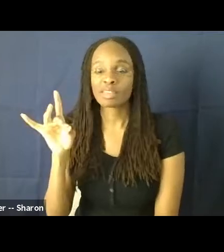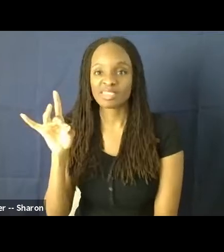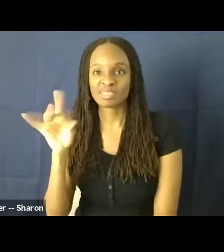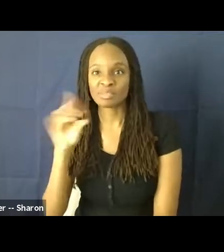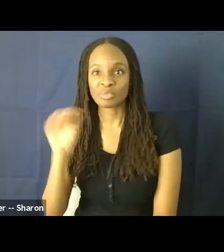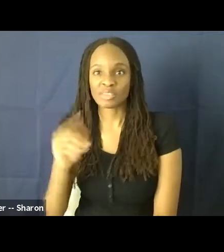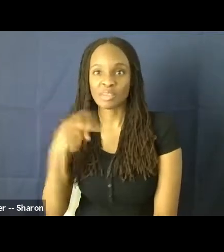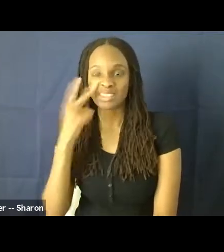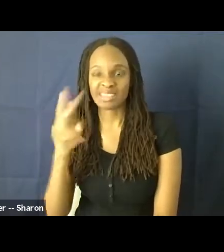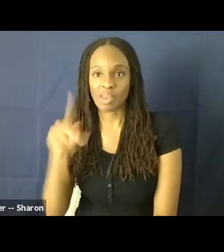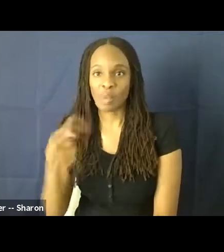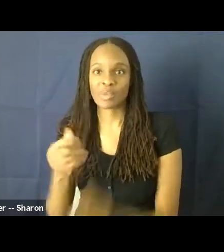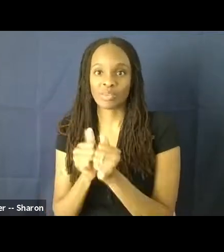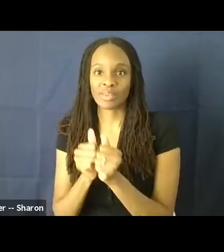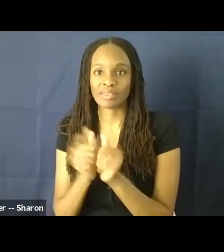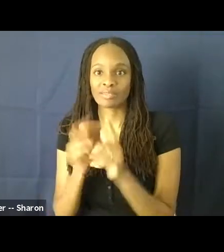in this group.